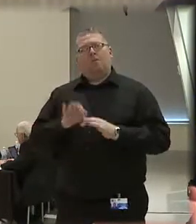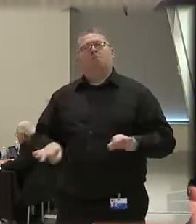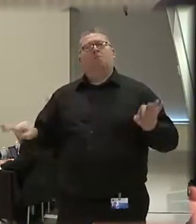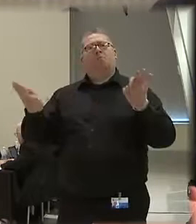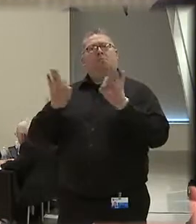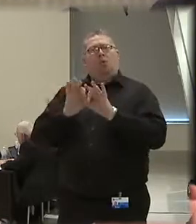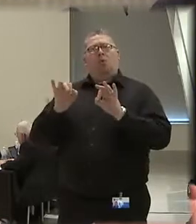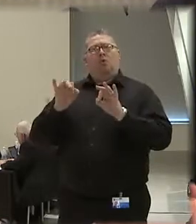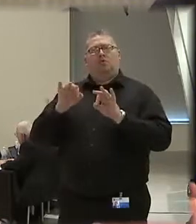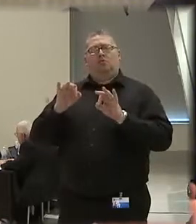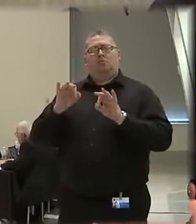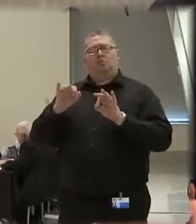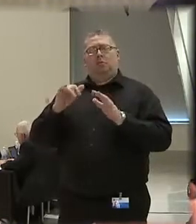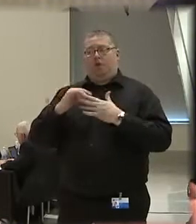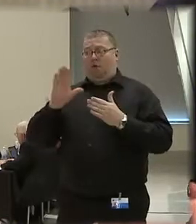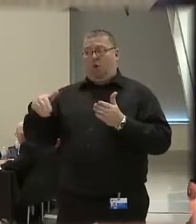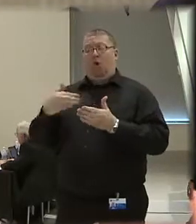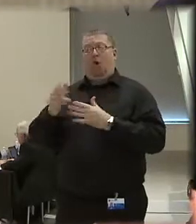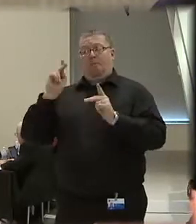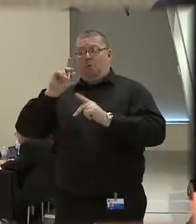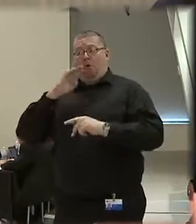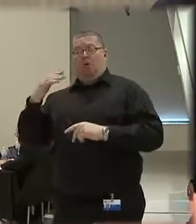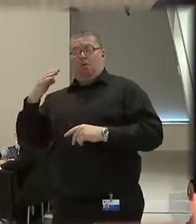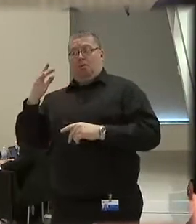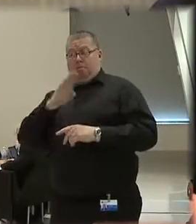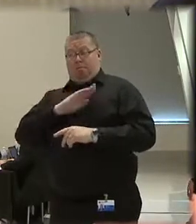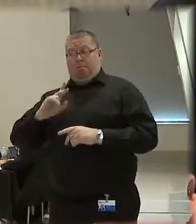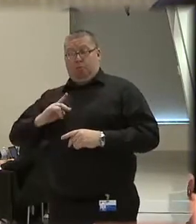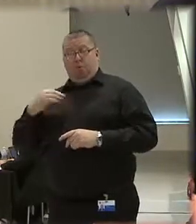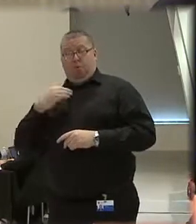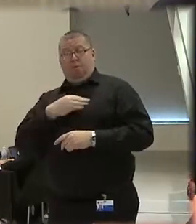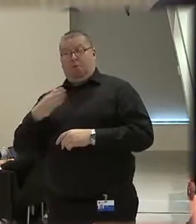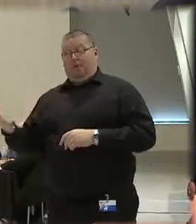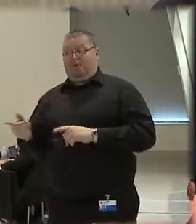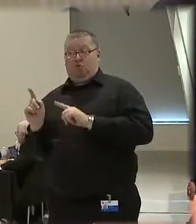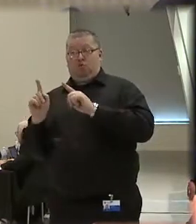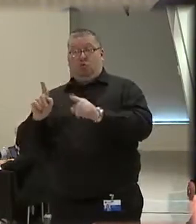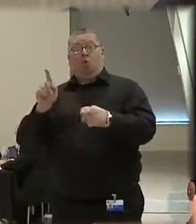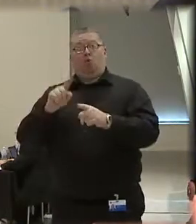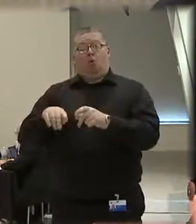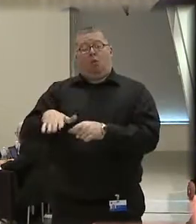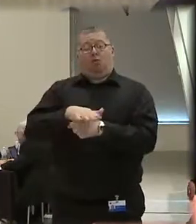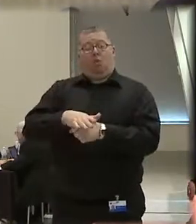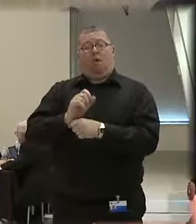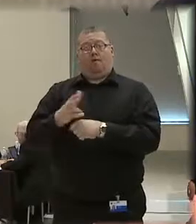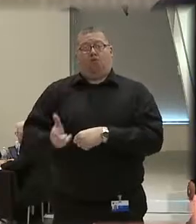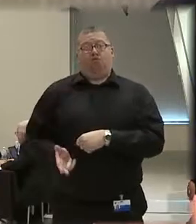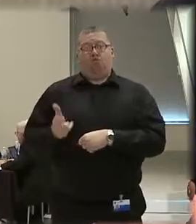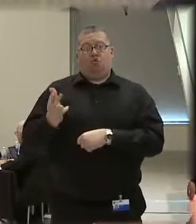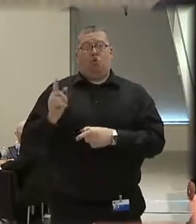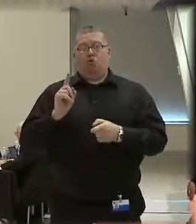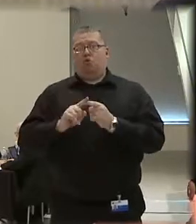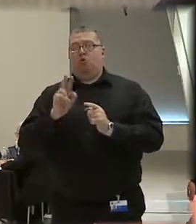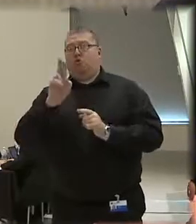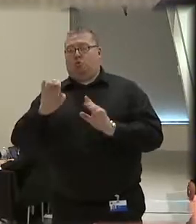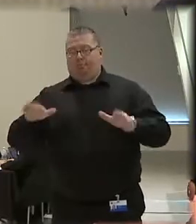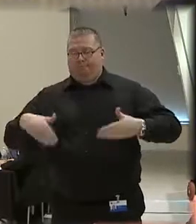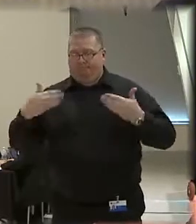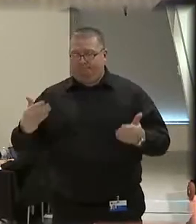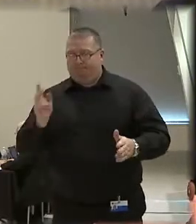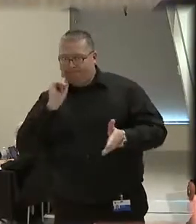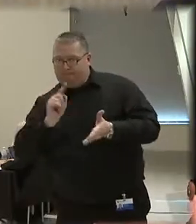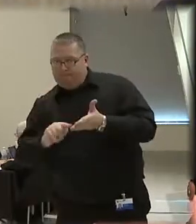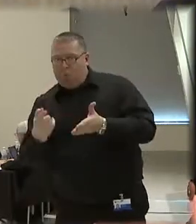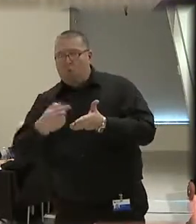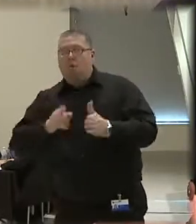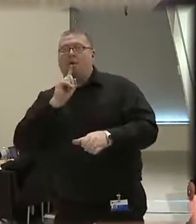invited to the scene of an officer-involved shooting when it happens to get a sense of what happened. Next